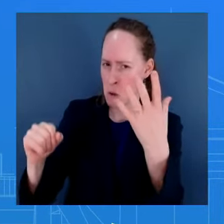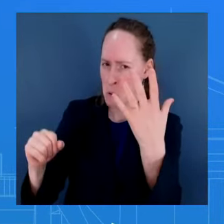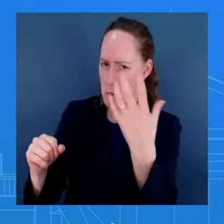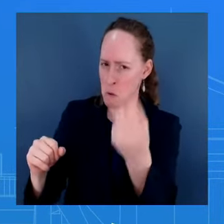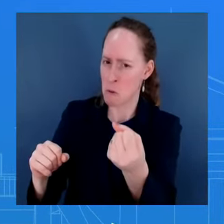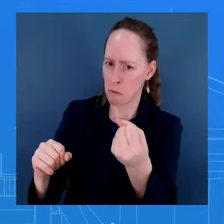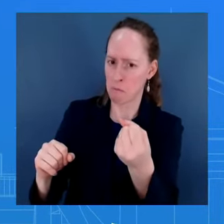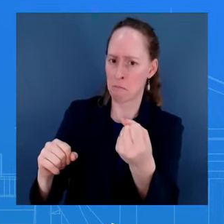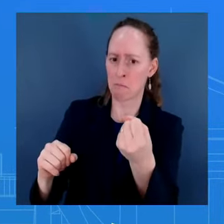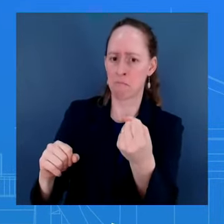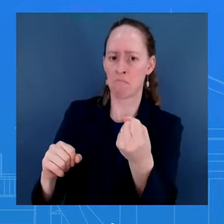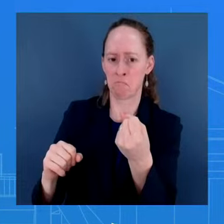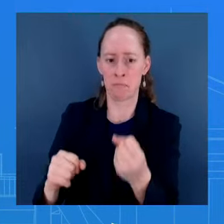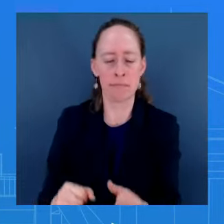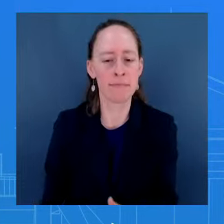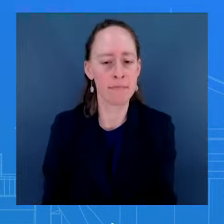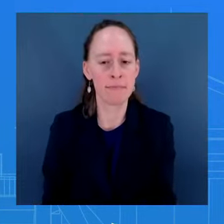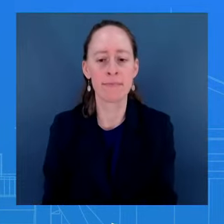Obviously, it's an important position.